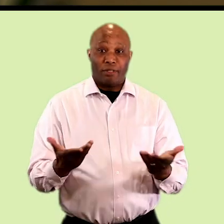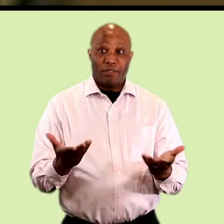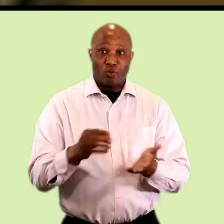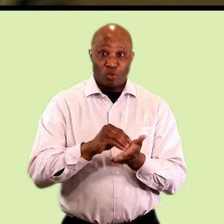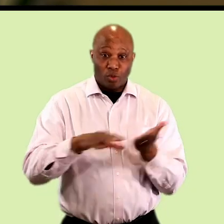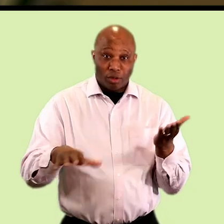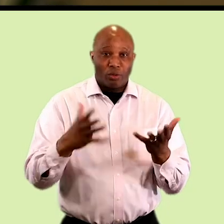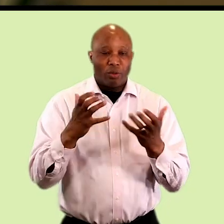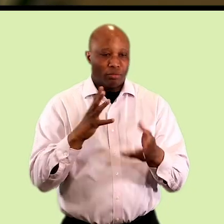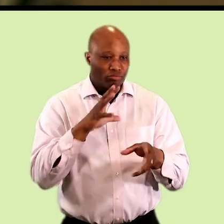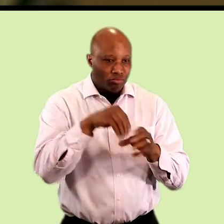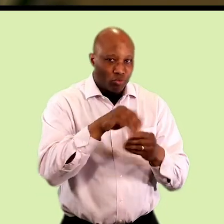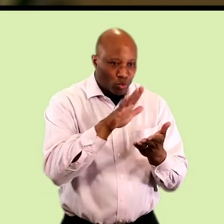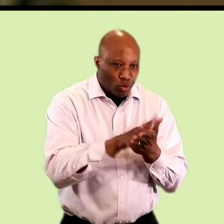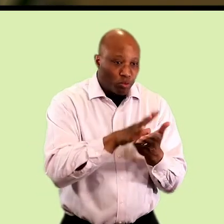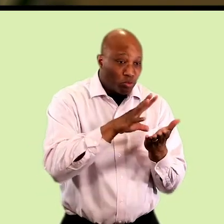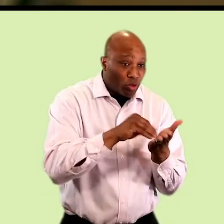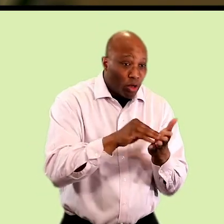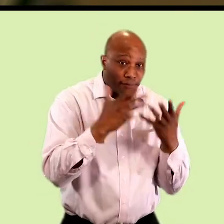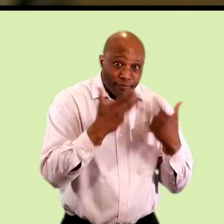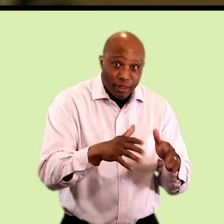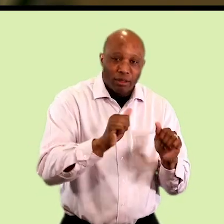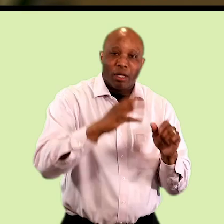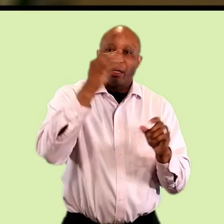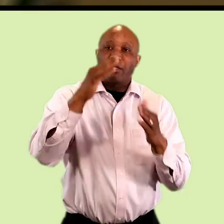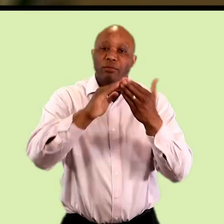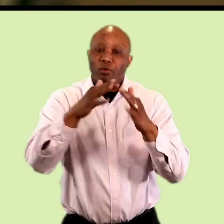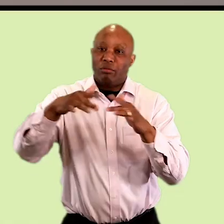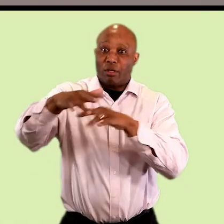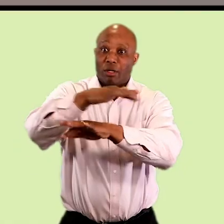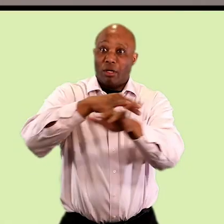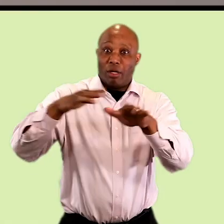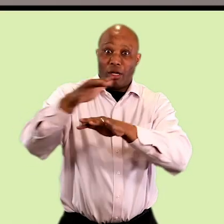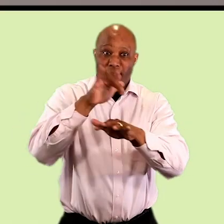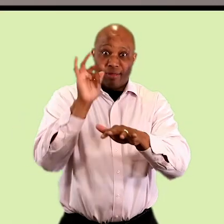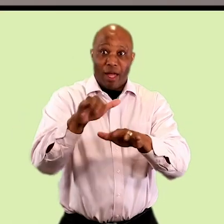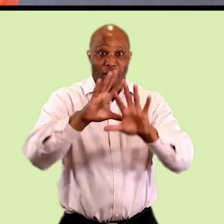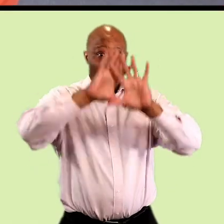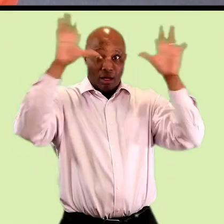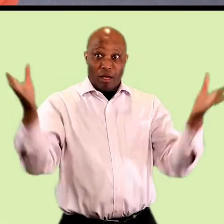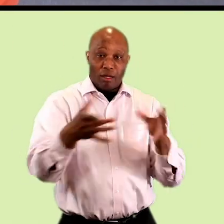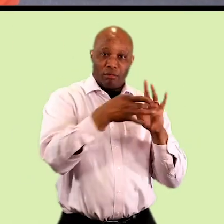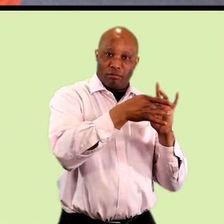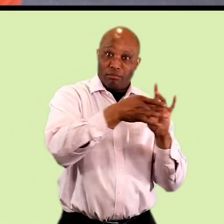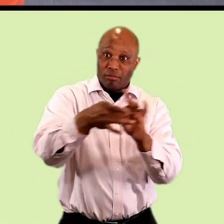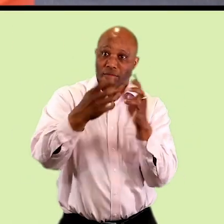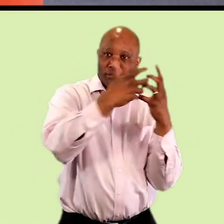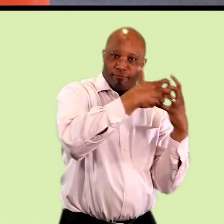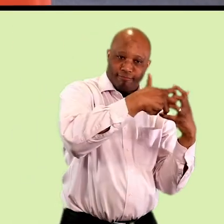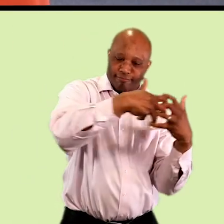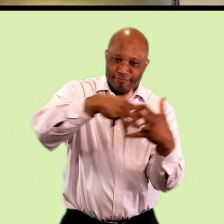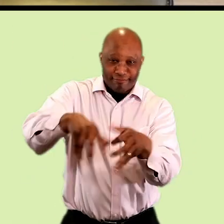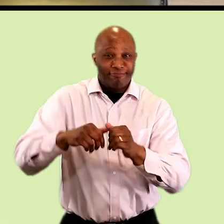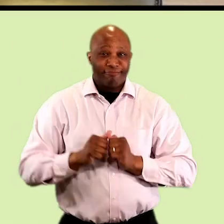All of us want to contribute meaningfully to society and a big part of that is work. It's it's being part of something greater than yourselves. One of